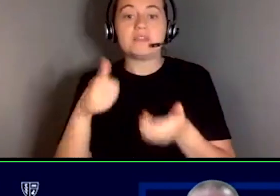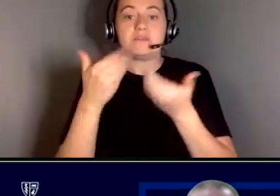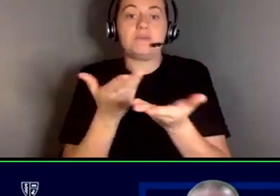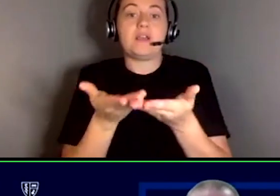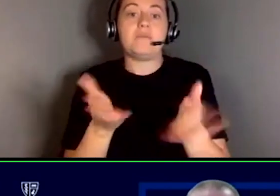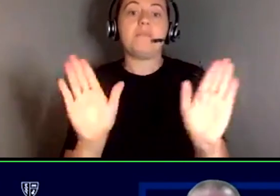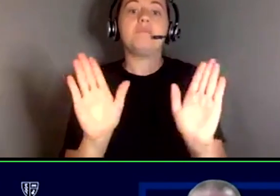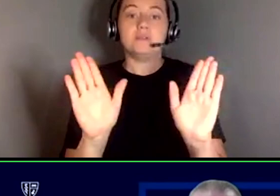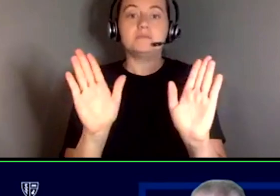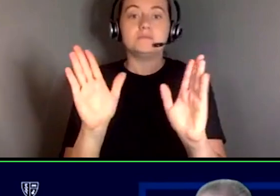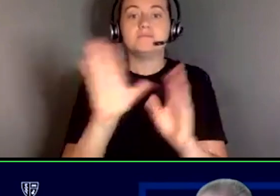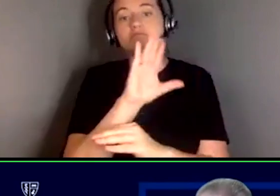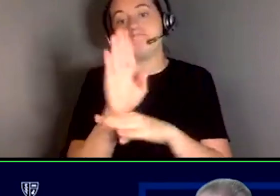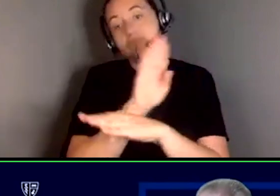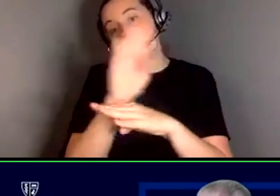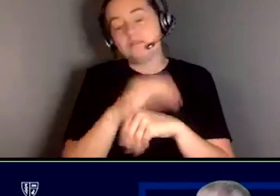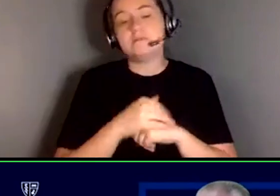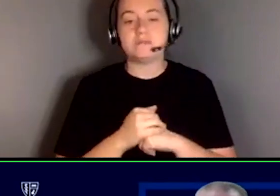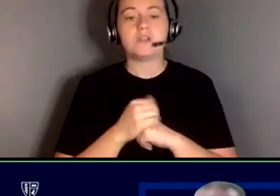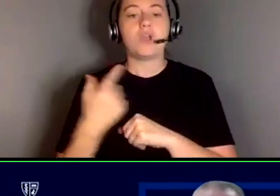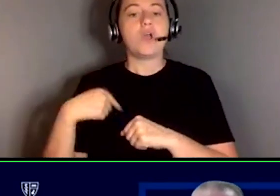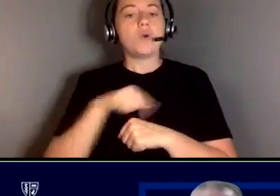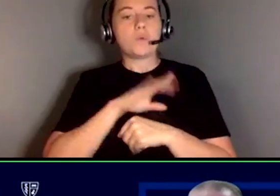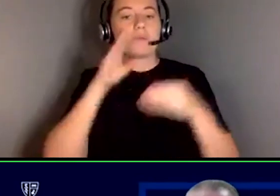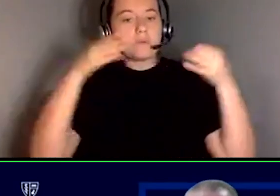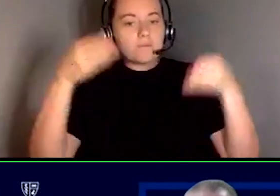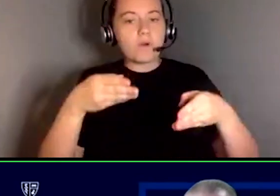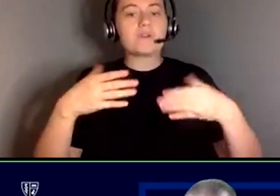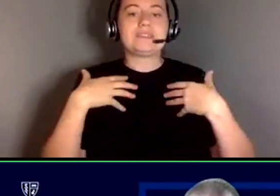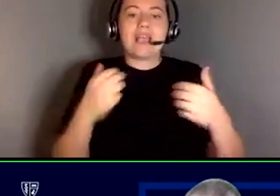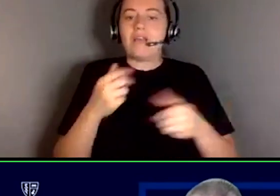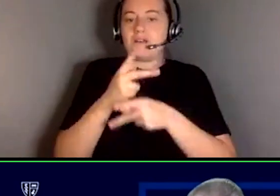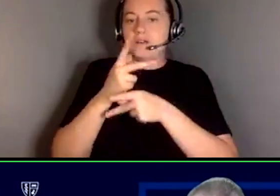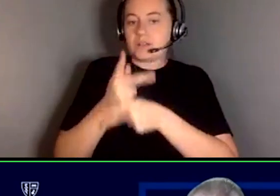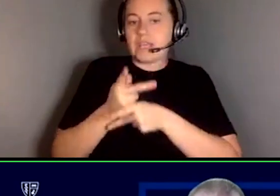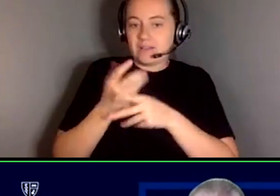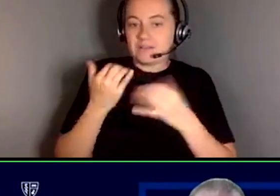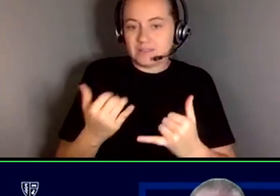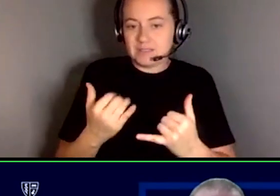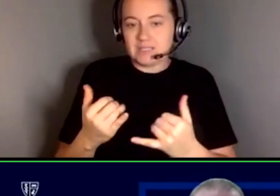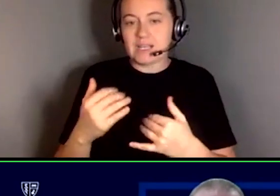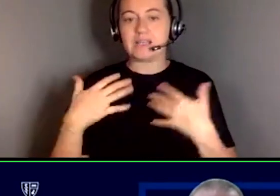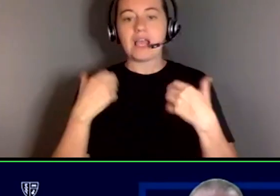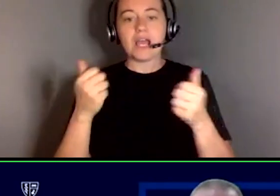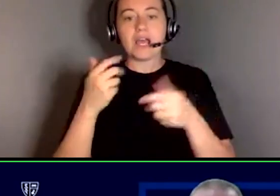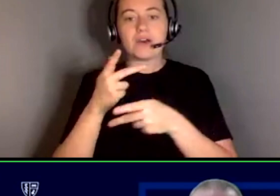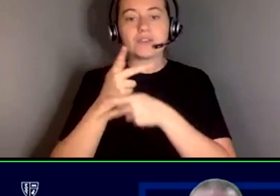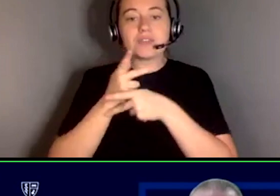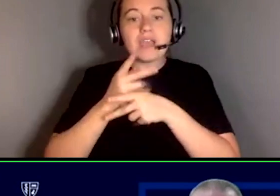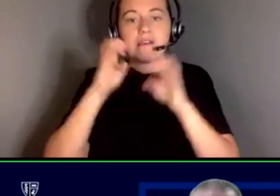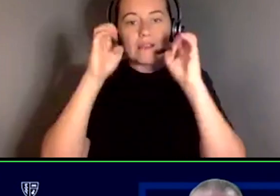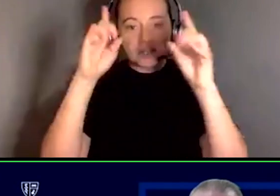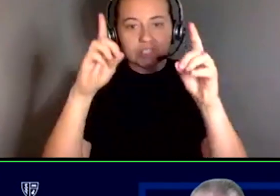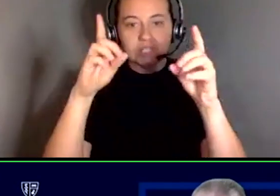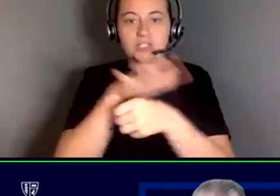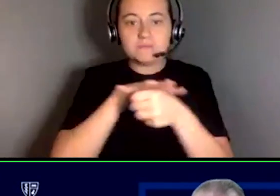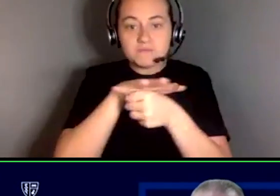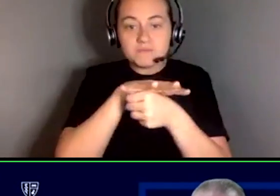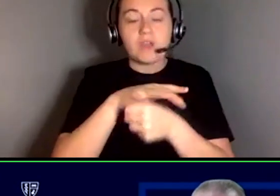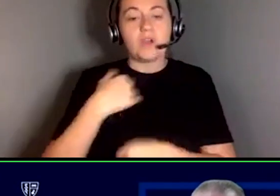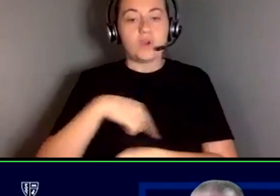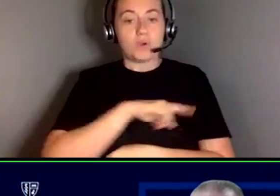somewhat focused on the healthcare arena and the healthcare education arena. We have some other folks who are in